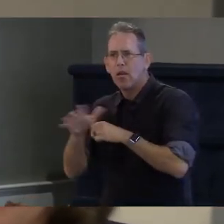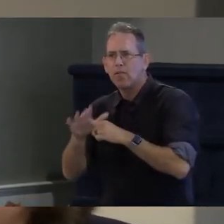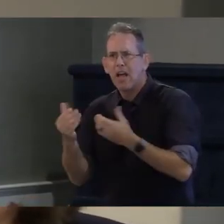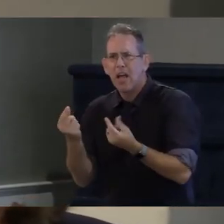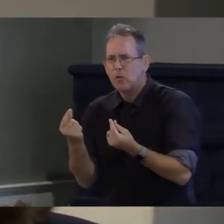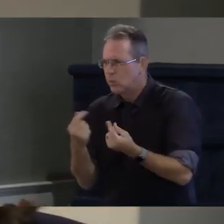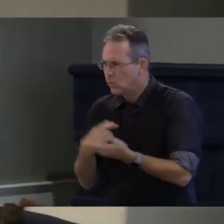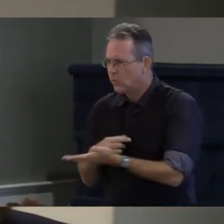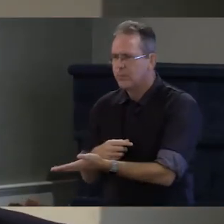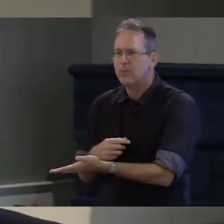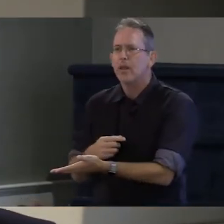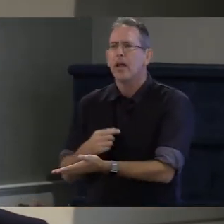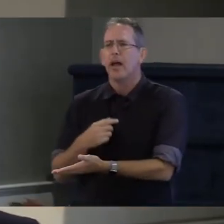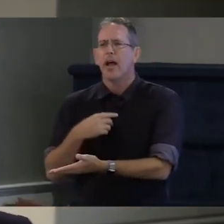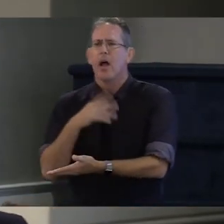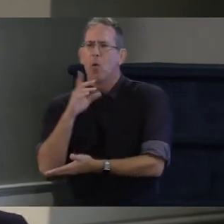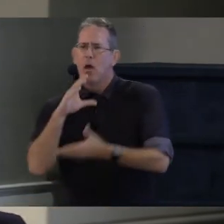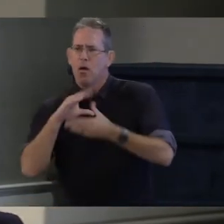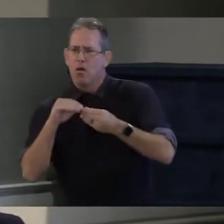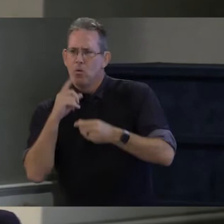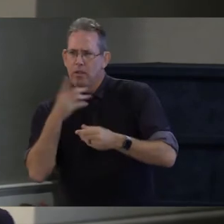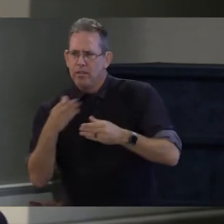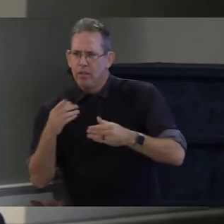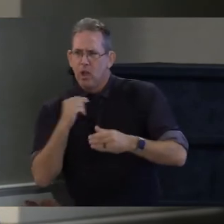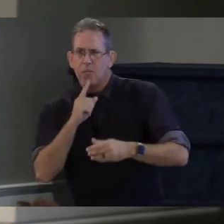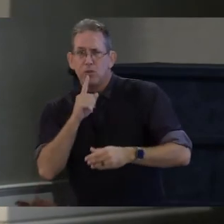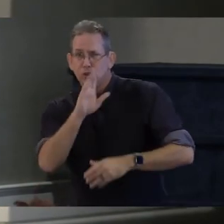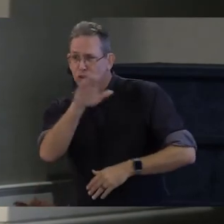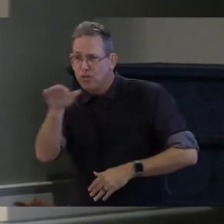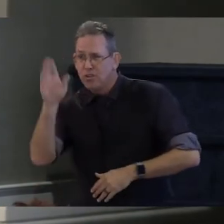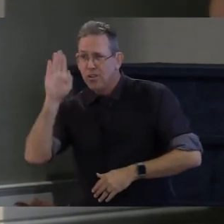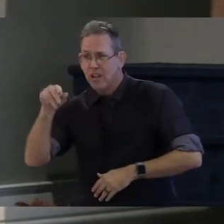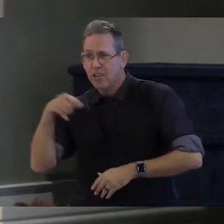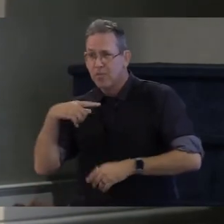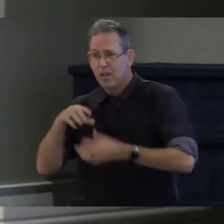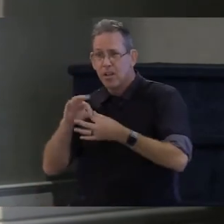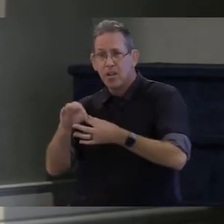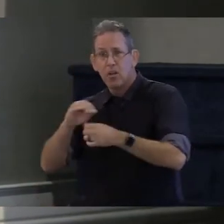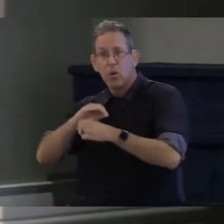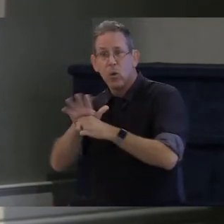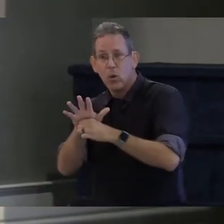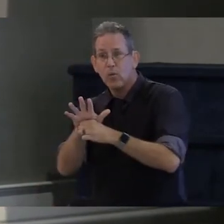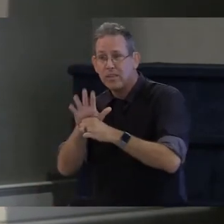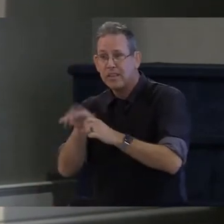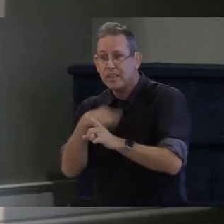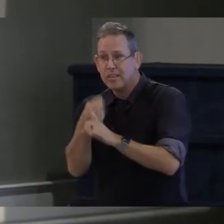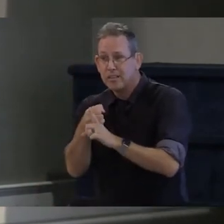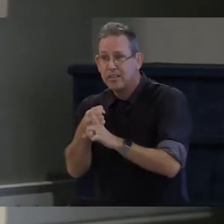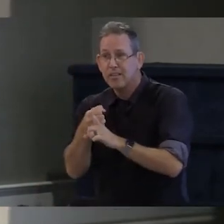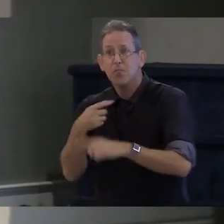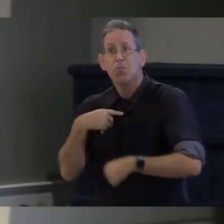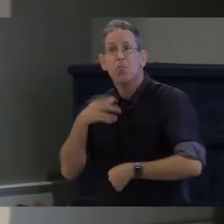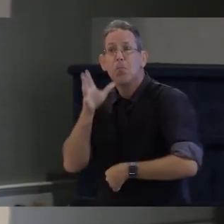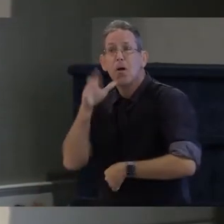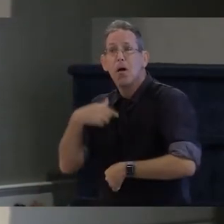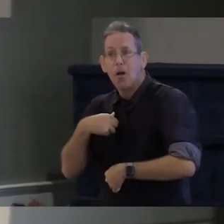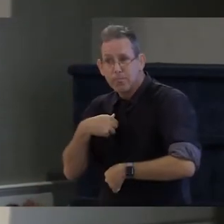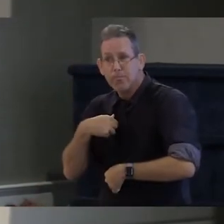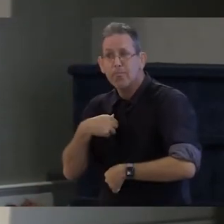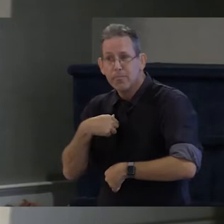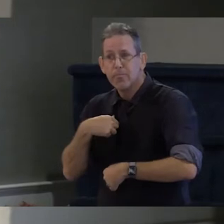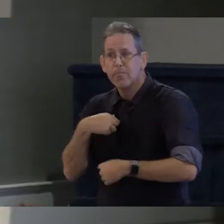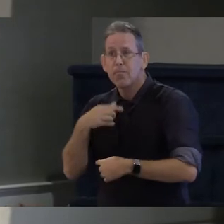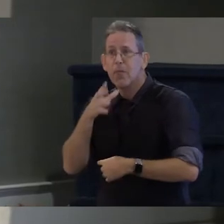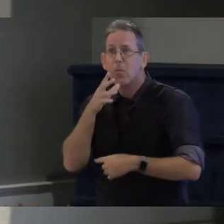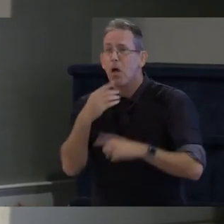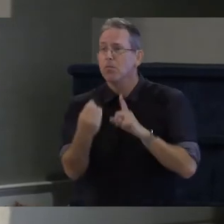question was also about covid and a recognition that i know for my mom for example covid exposure could be extremely harmful if not deadly for